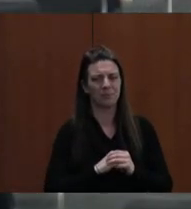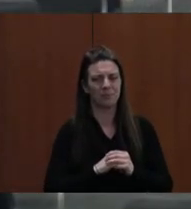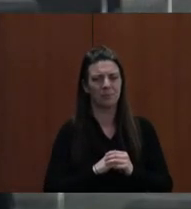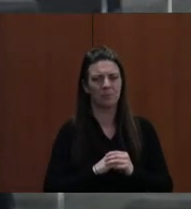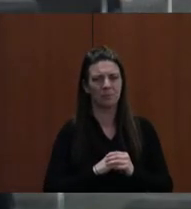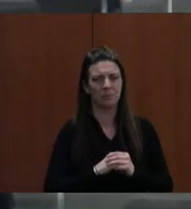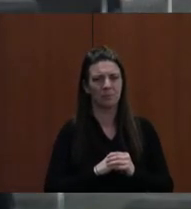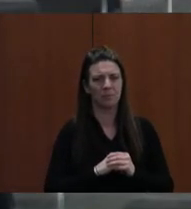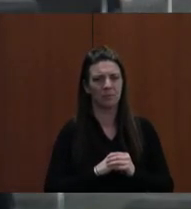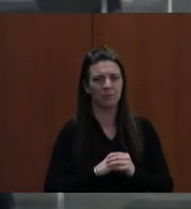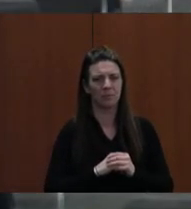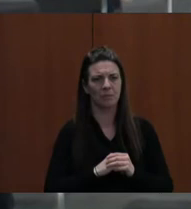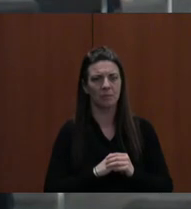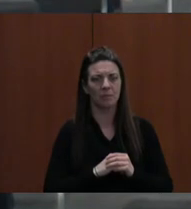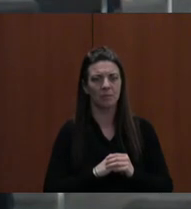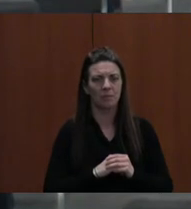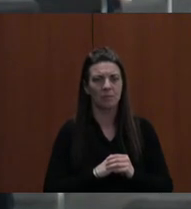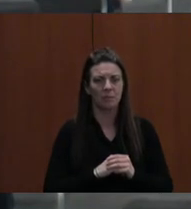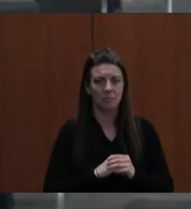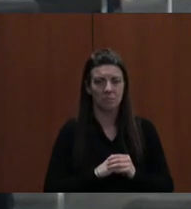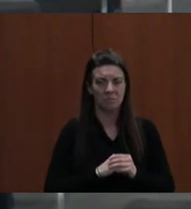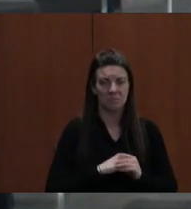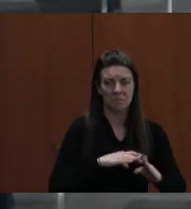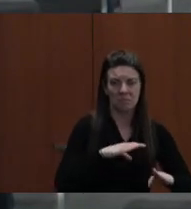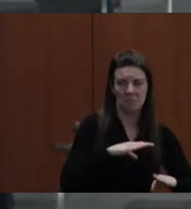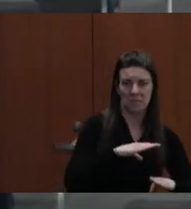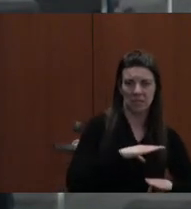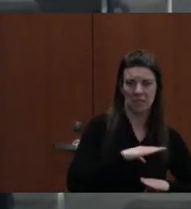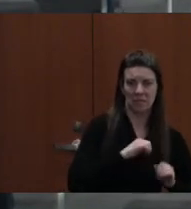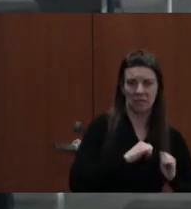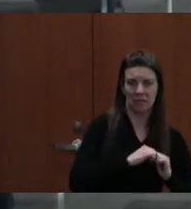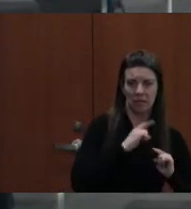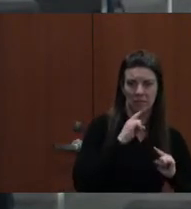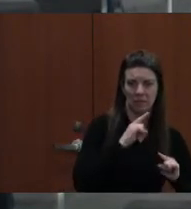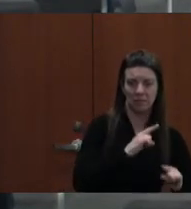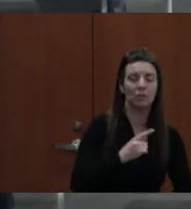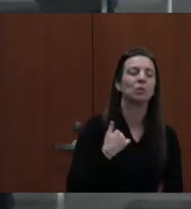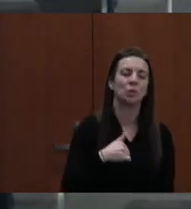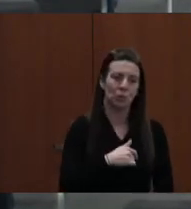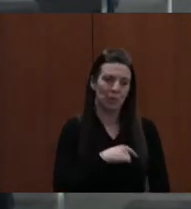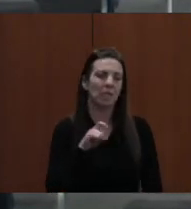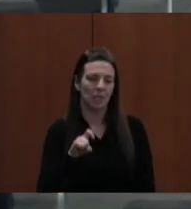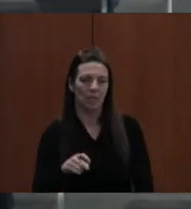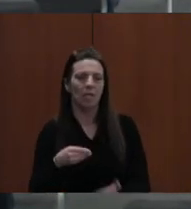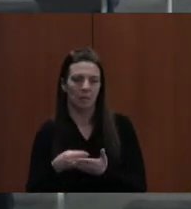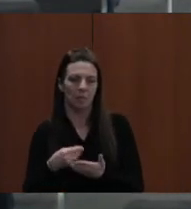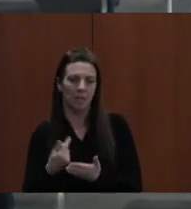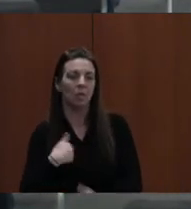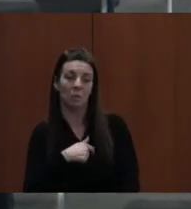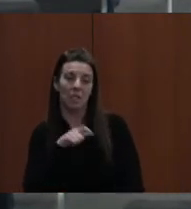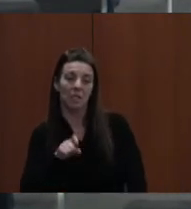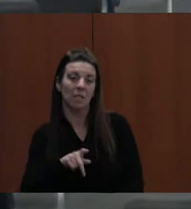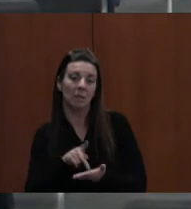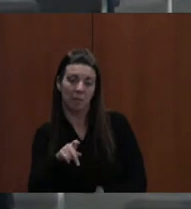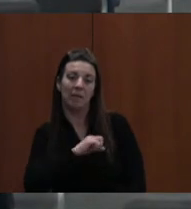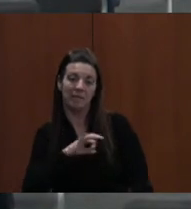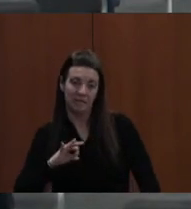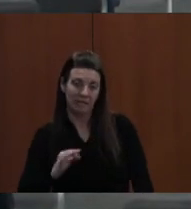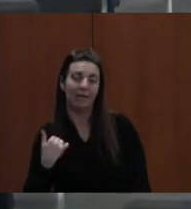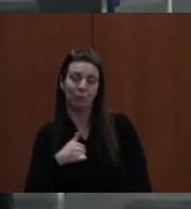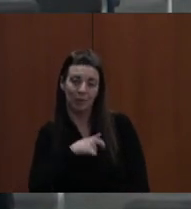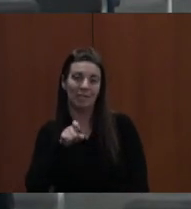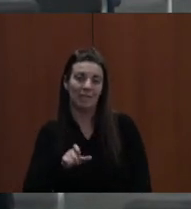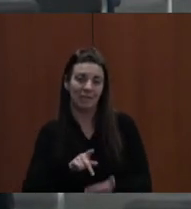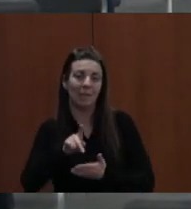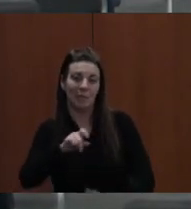IS THERE ANY PROBABLY DISCUSSION? MR. WE NEED THE MONEY. WE NEED TO PAY STAFF. WE NEED TO PAY STAFF.